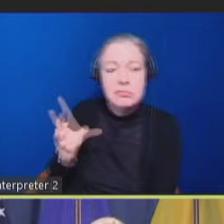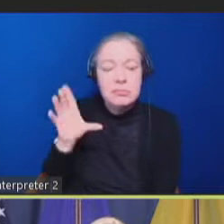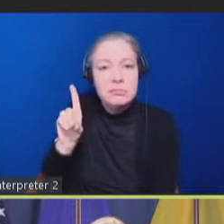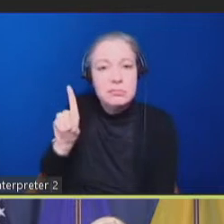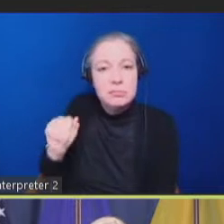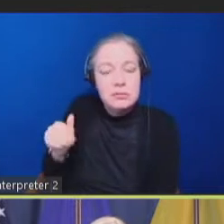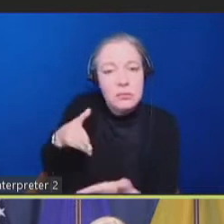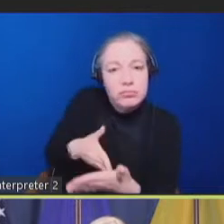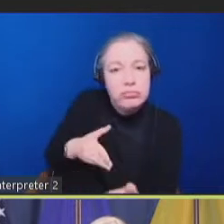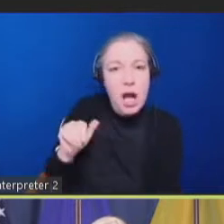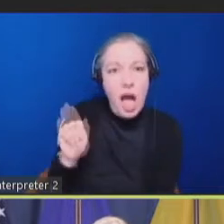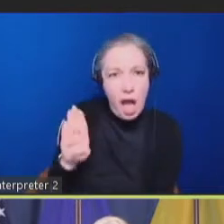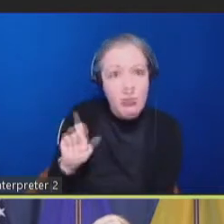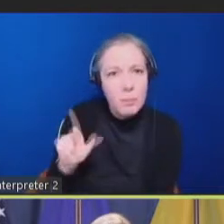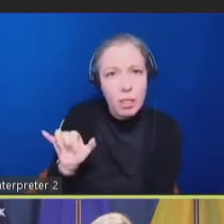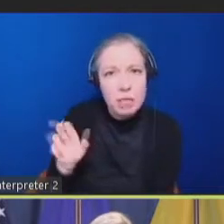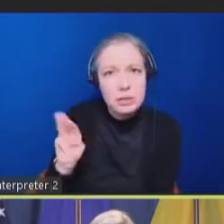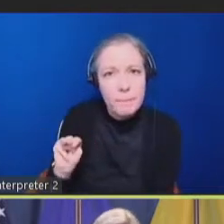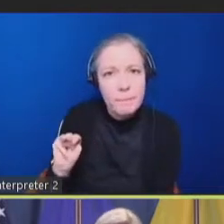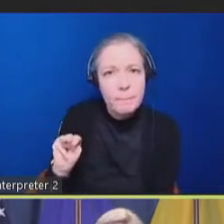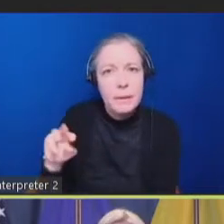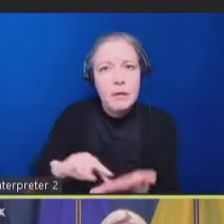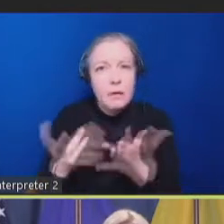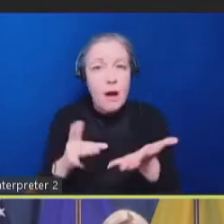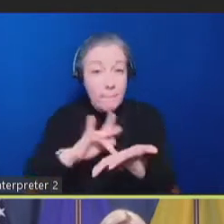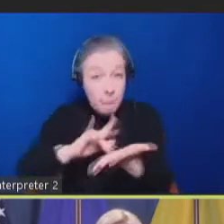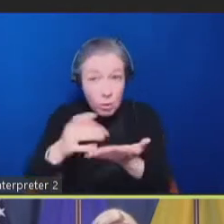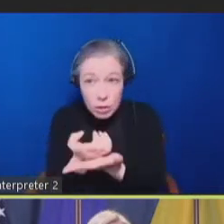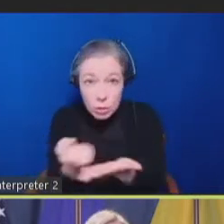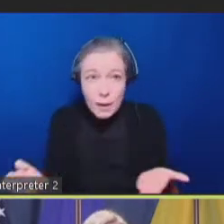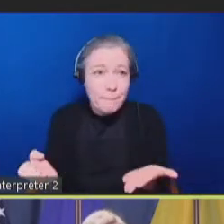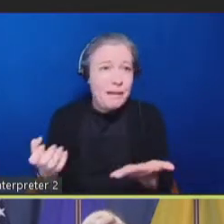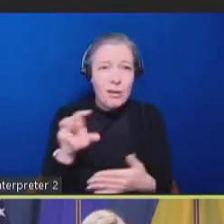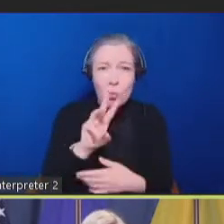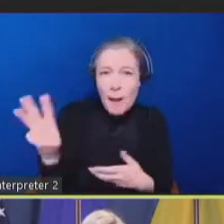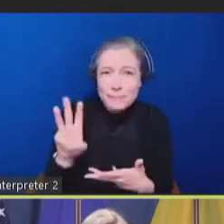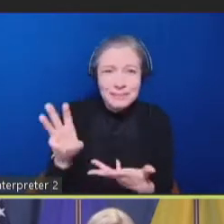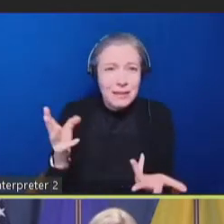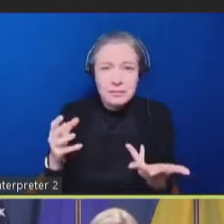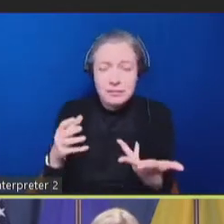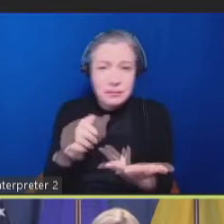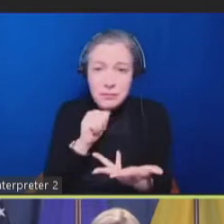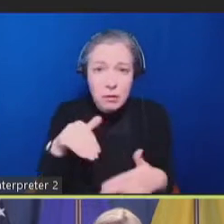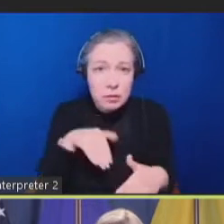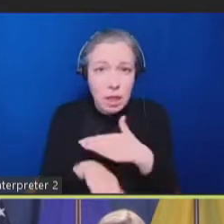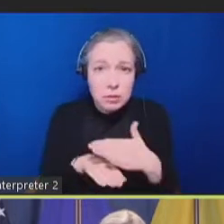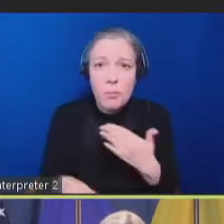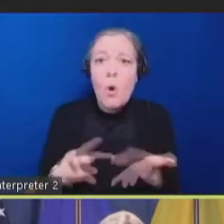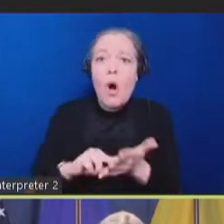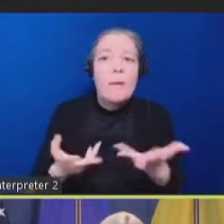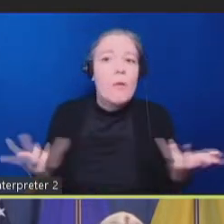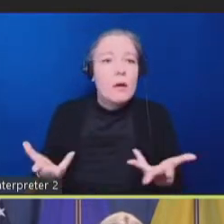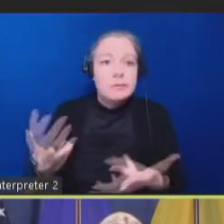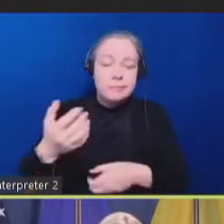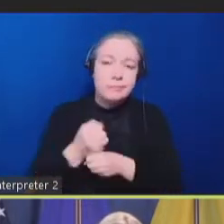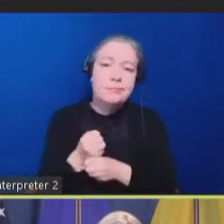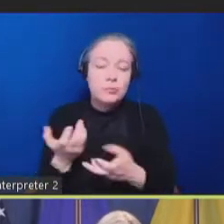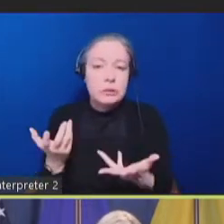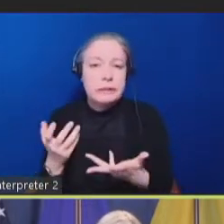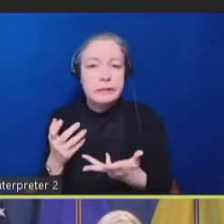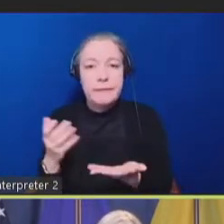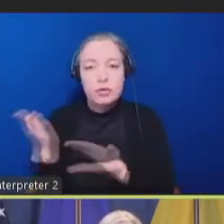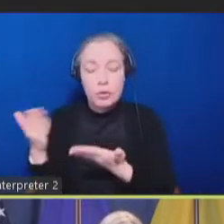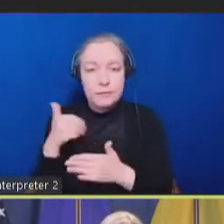institutional settings. So, the impact of what happened in COVID-19 has reverberated in lots of ways across policy.